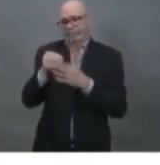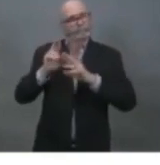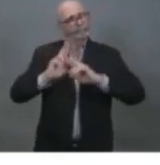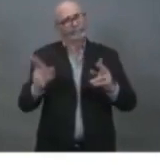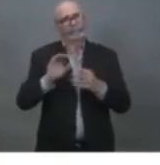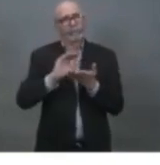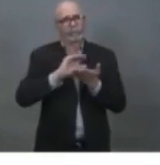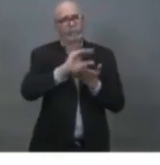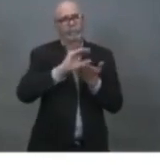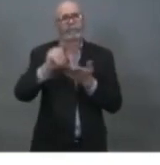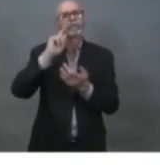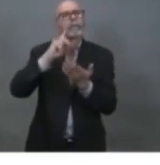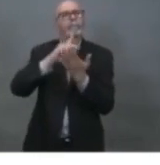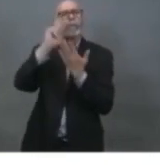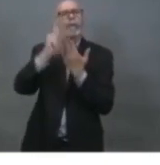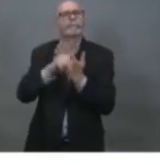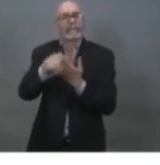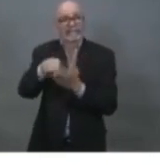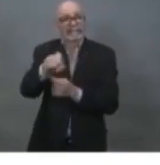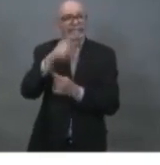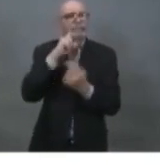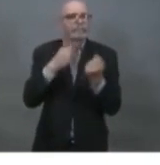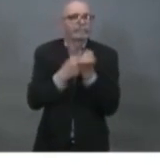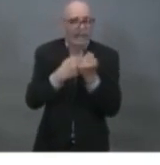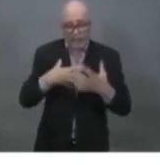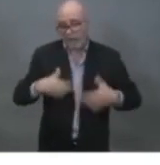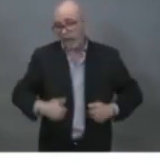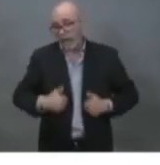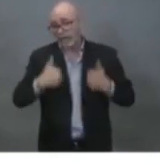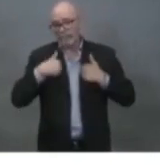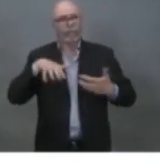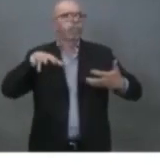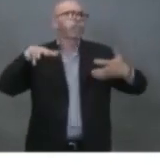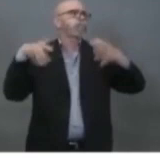by COVID-19, so that would include those seasonal workers.